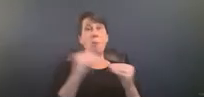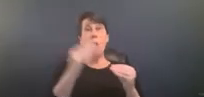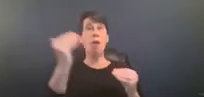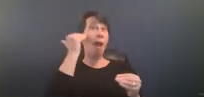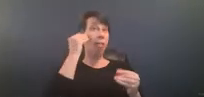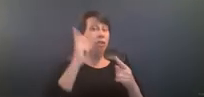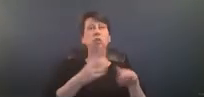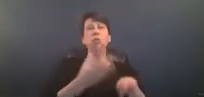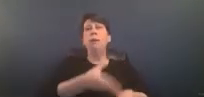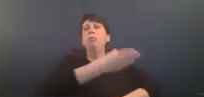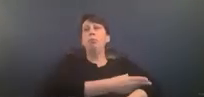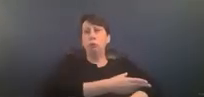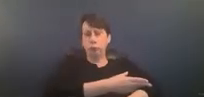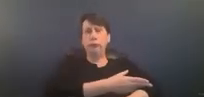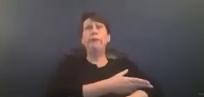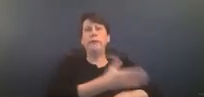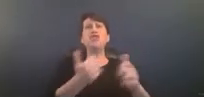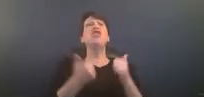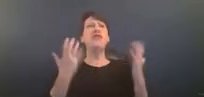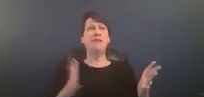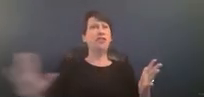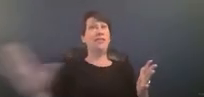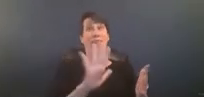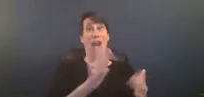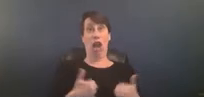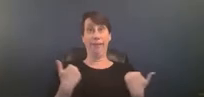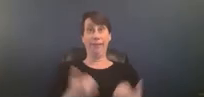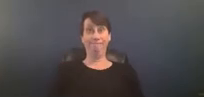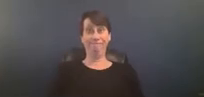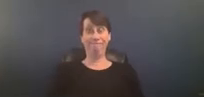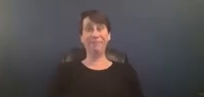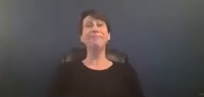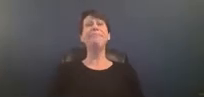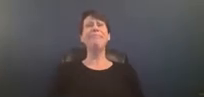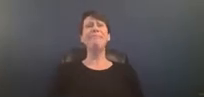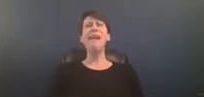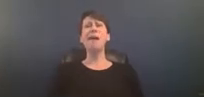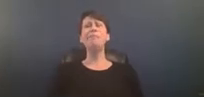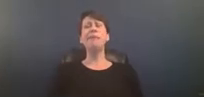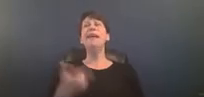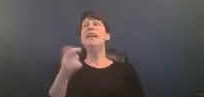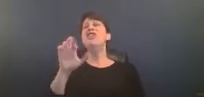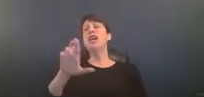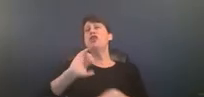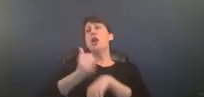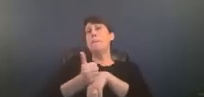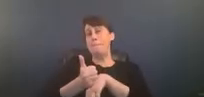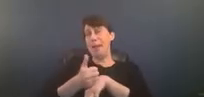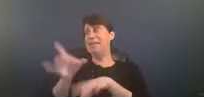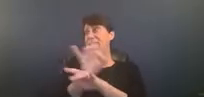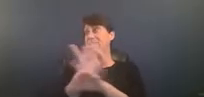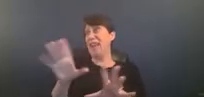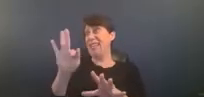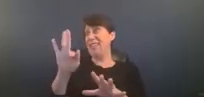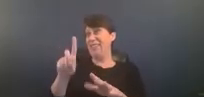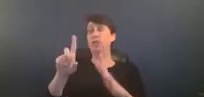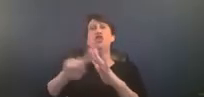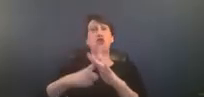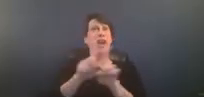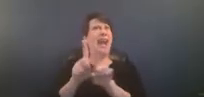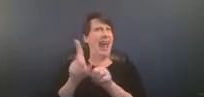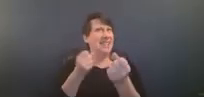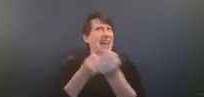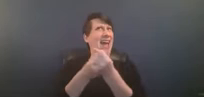improve um to improve survivors lives um the gender-based violence field really began as advocacy